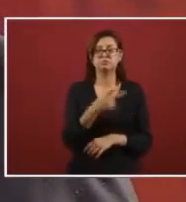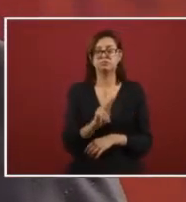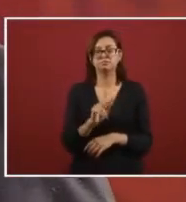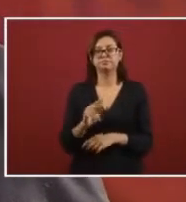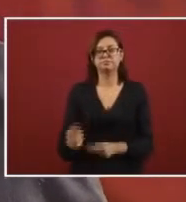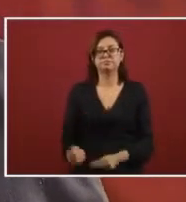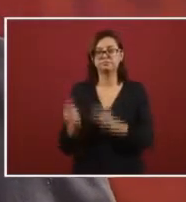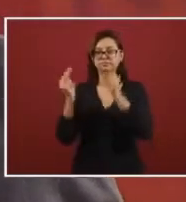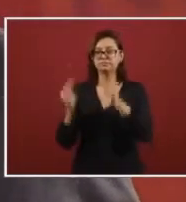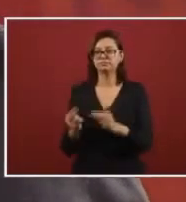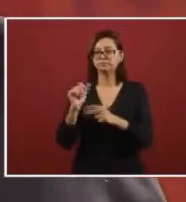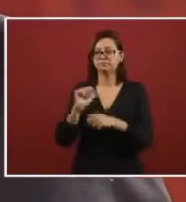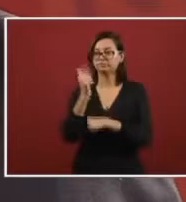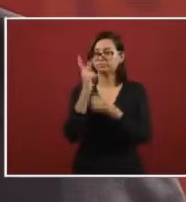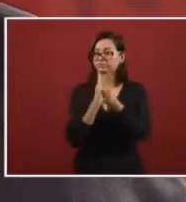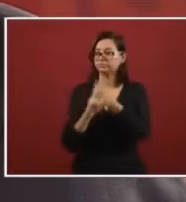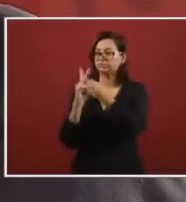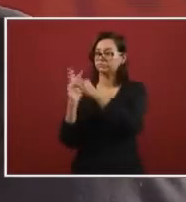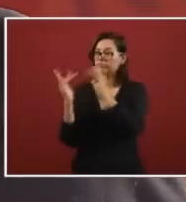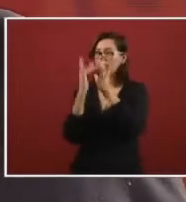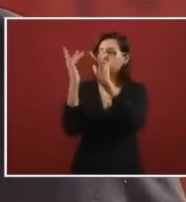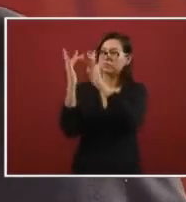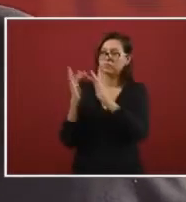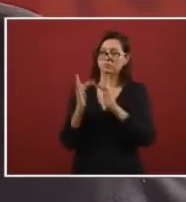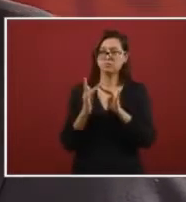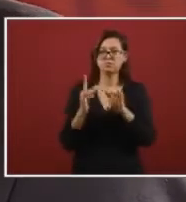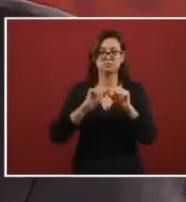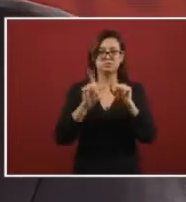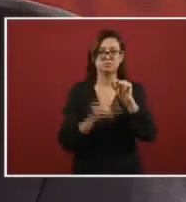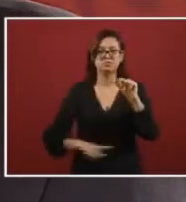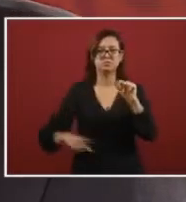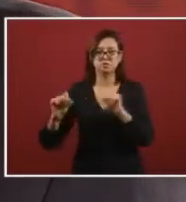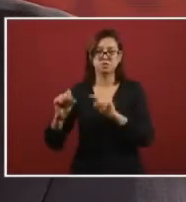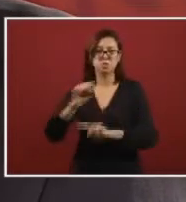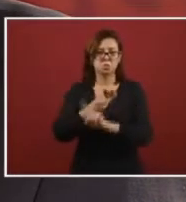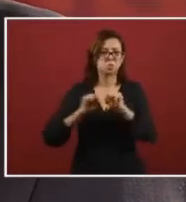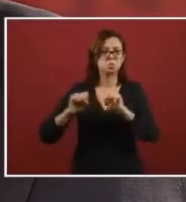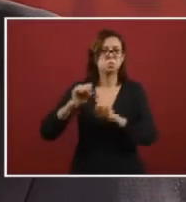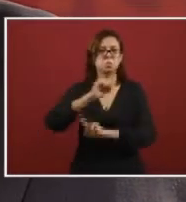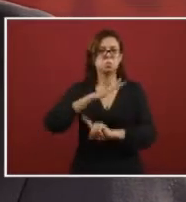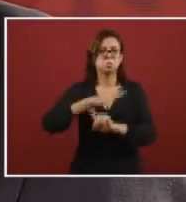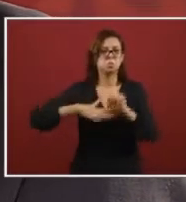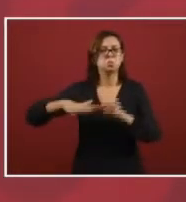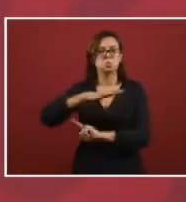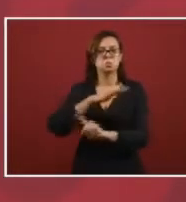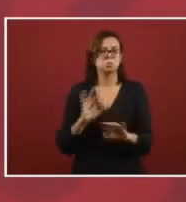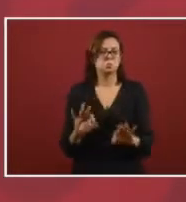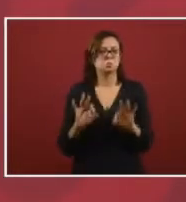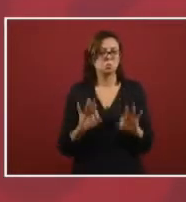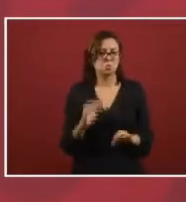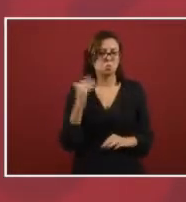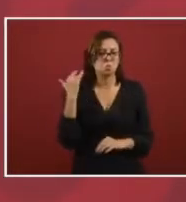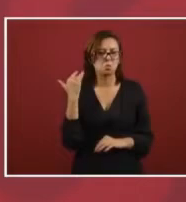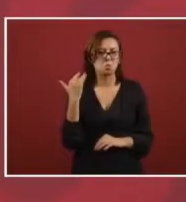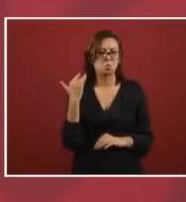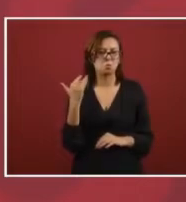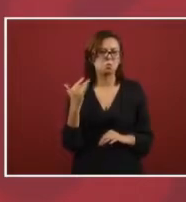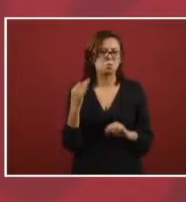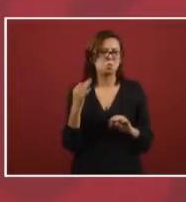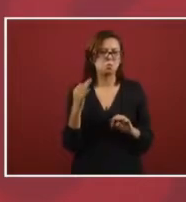when it has to do with external contracts, there's favorable conditions.